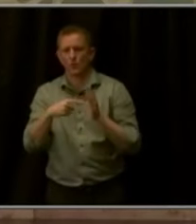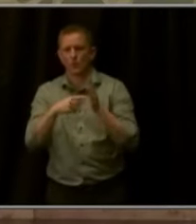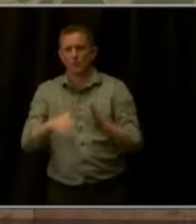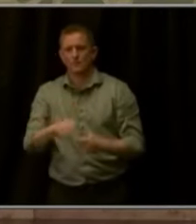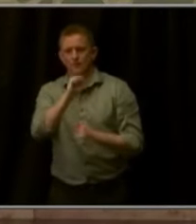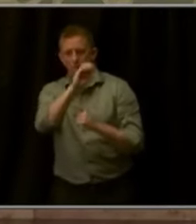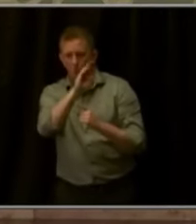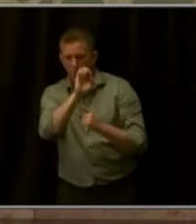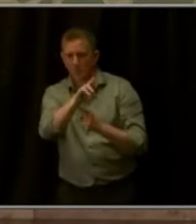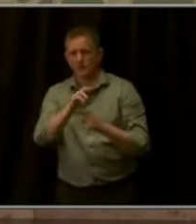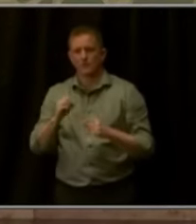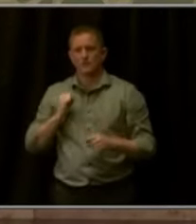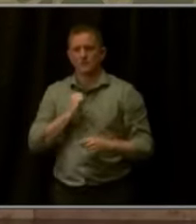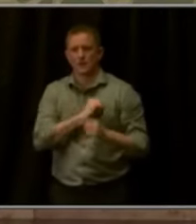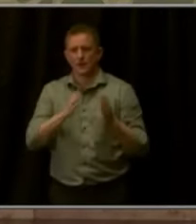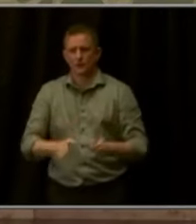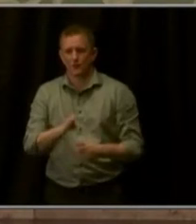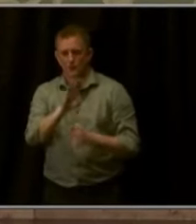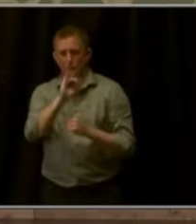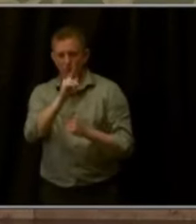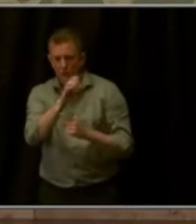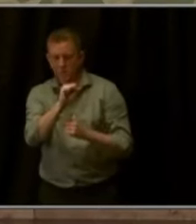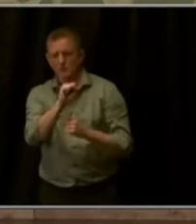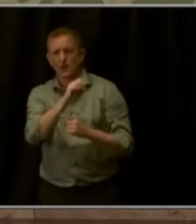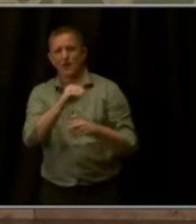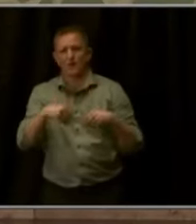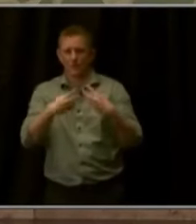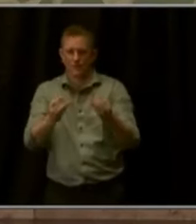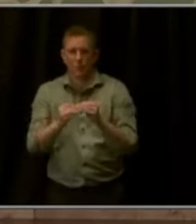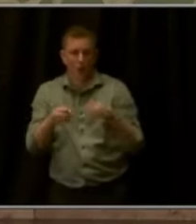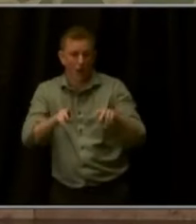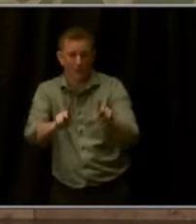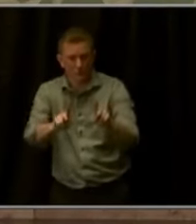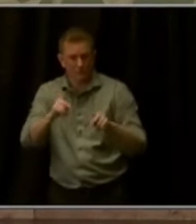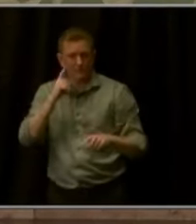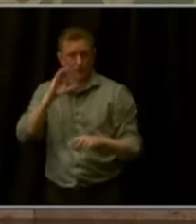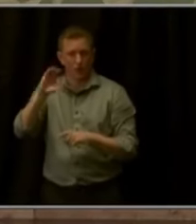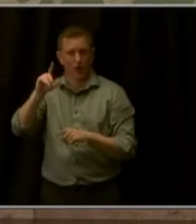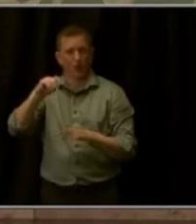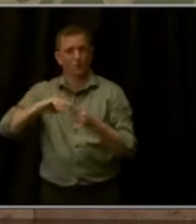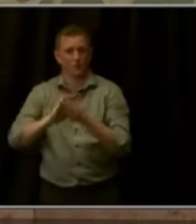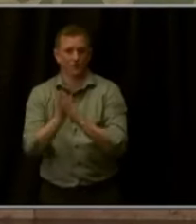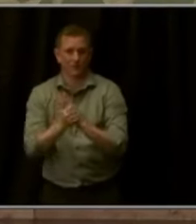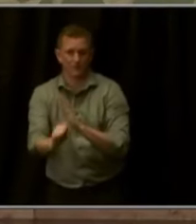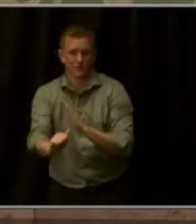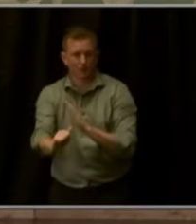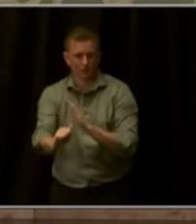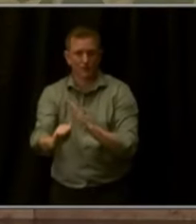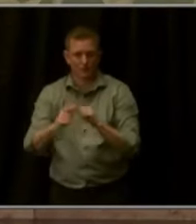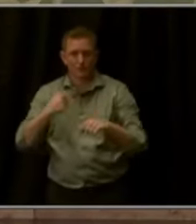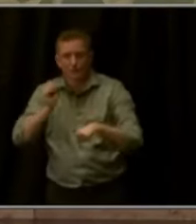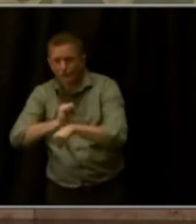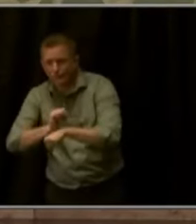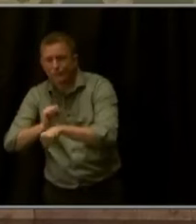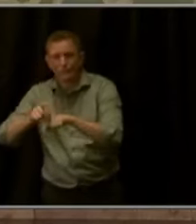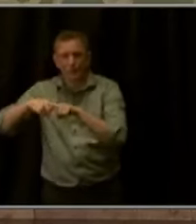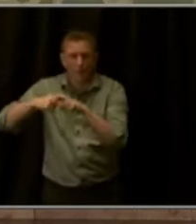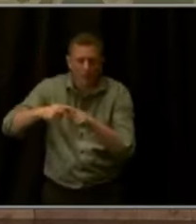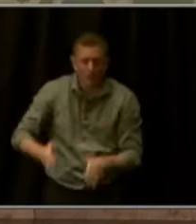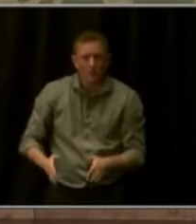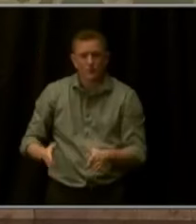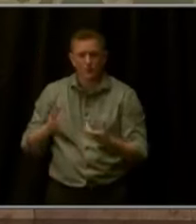can create even more ways for Coloradans to become skilled construction workers and plumbers, pipe fitters,